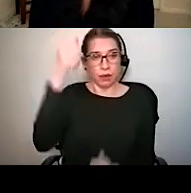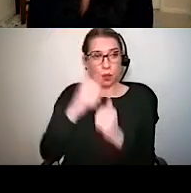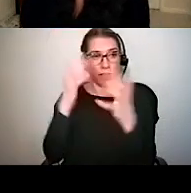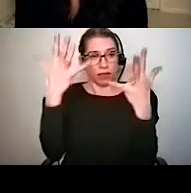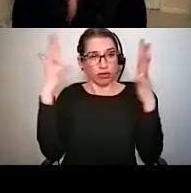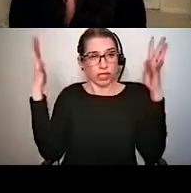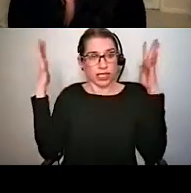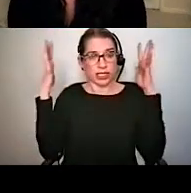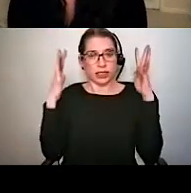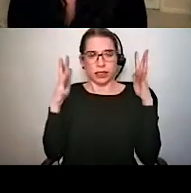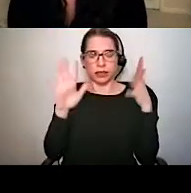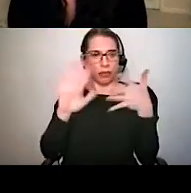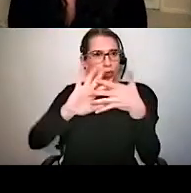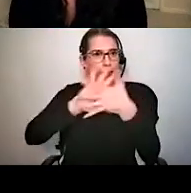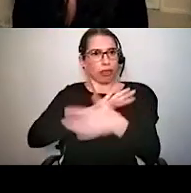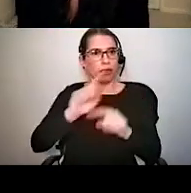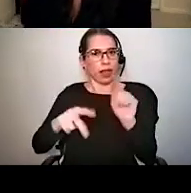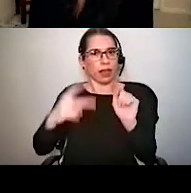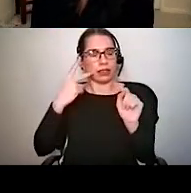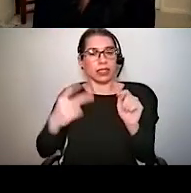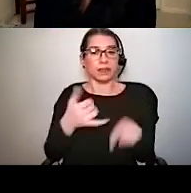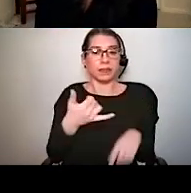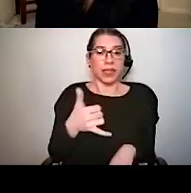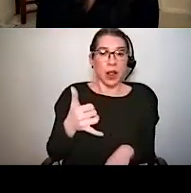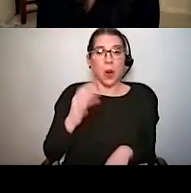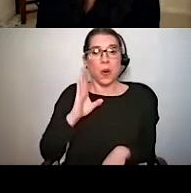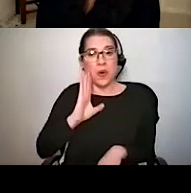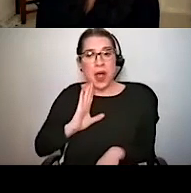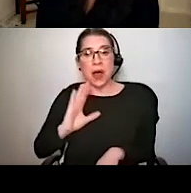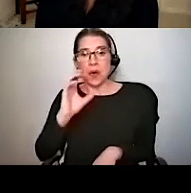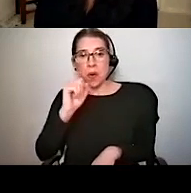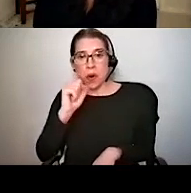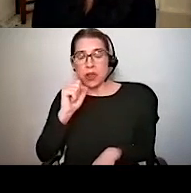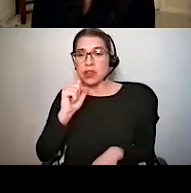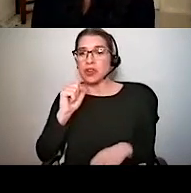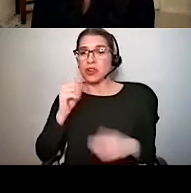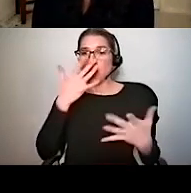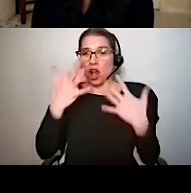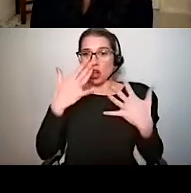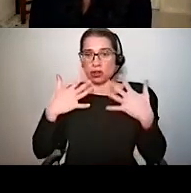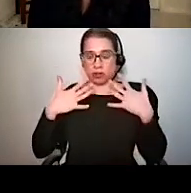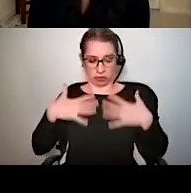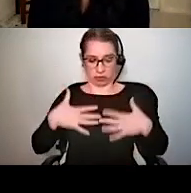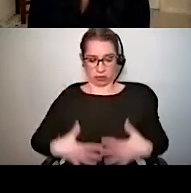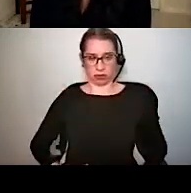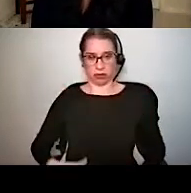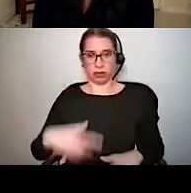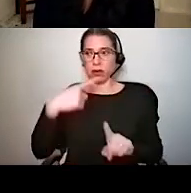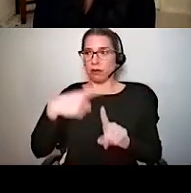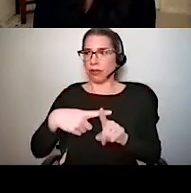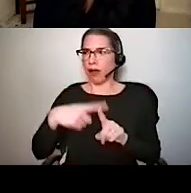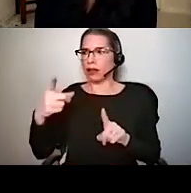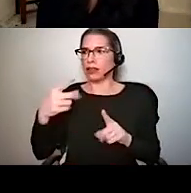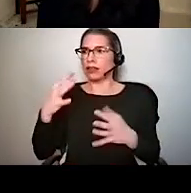The yellow, brown and orange hues in this environment, along with the long, thin and windy tree